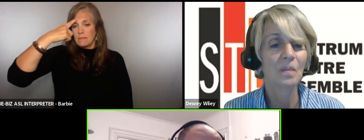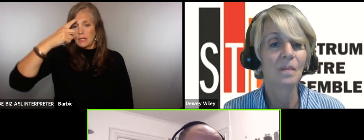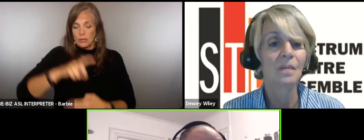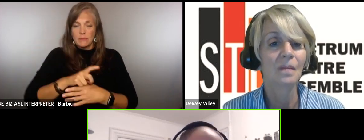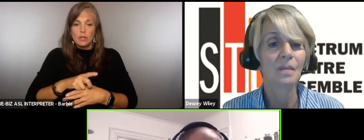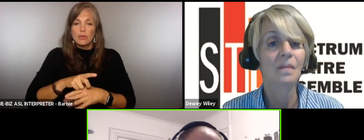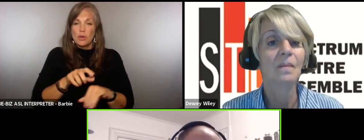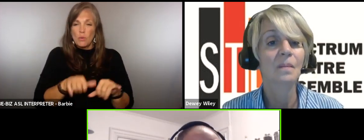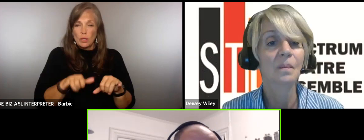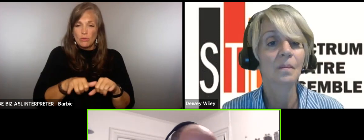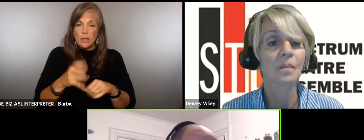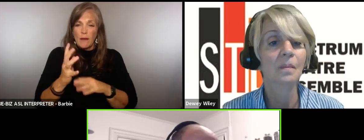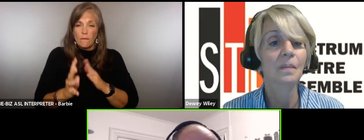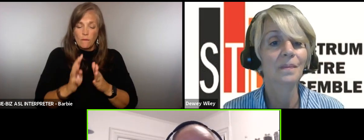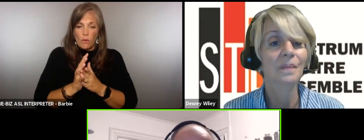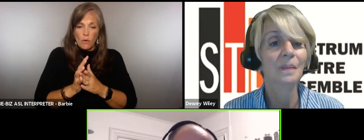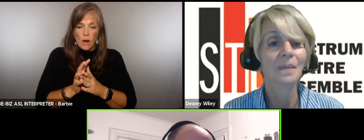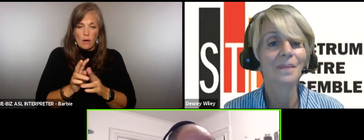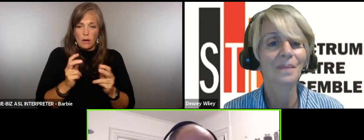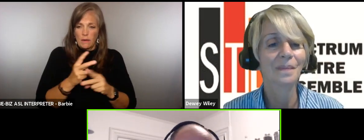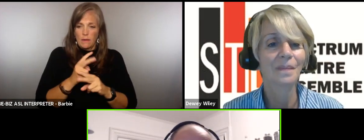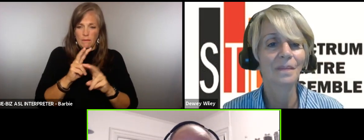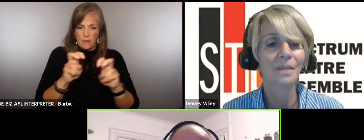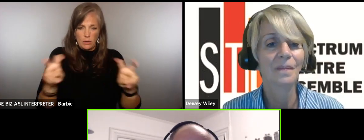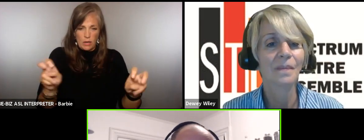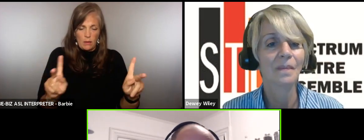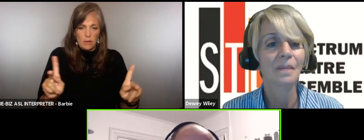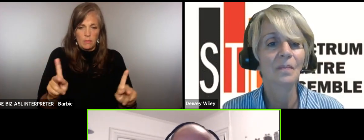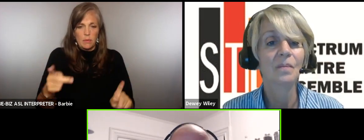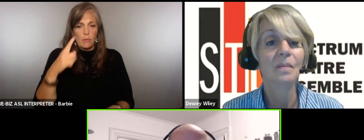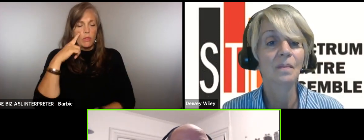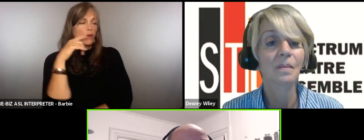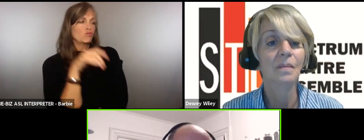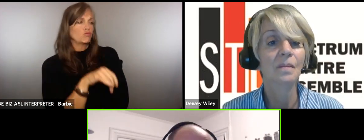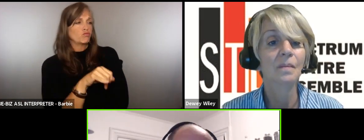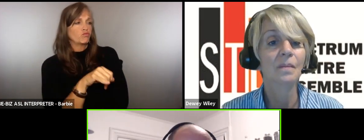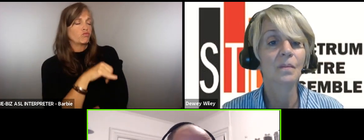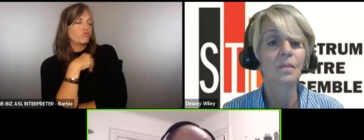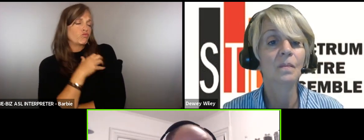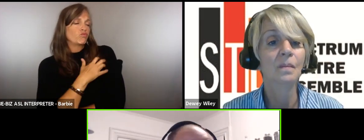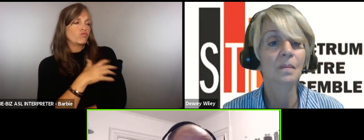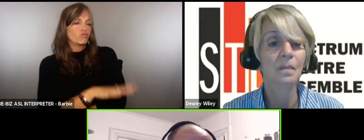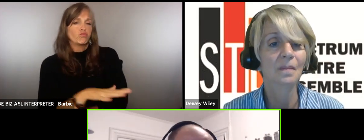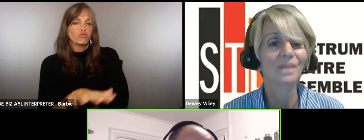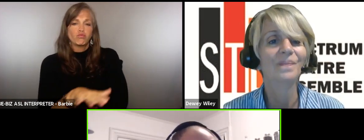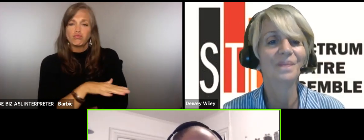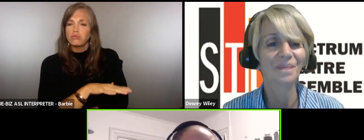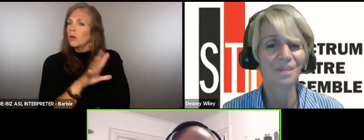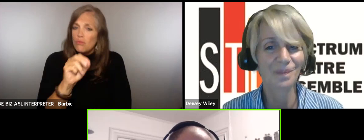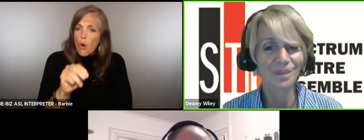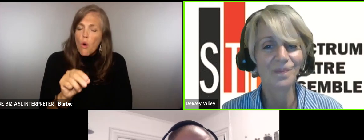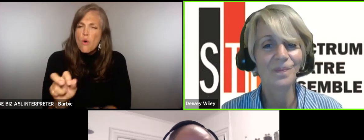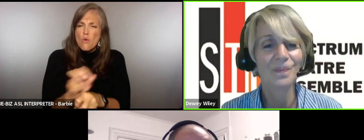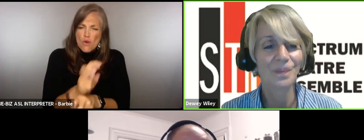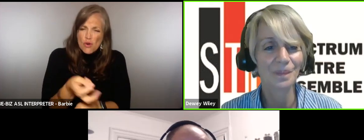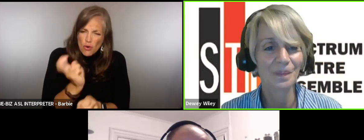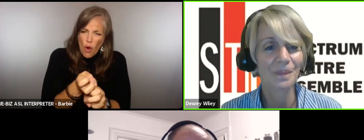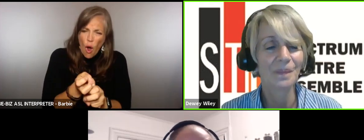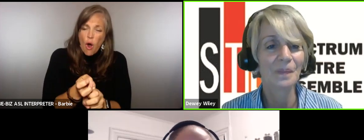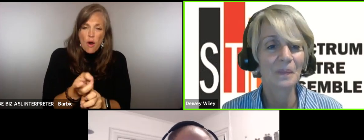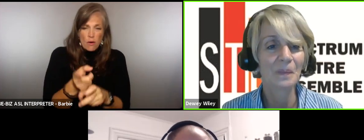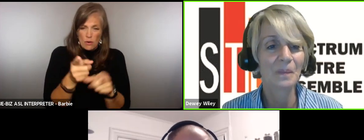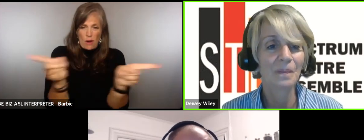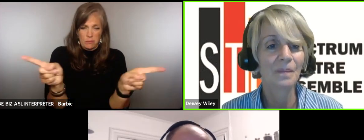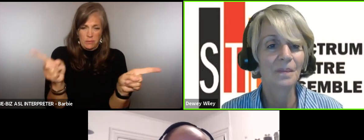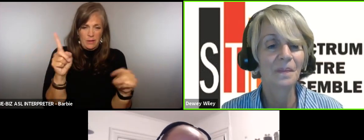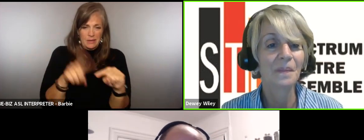a table for four hours freaking people out people think you're just sitting around and like relaxing it's not you're working so hard and nobody really can really figure that